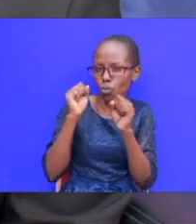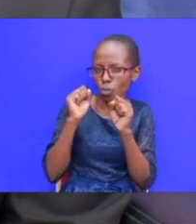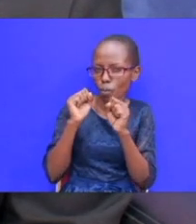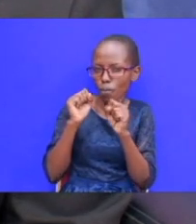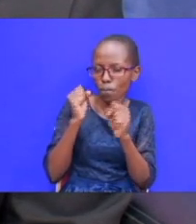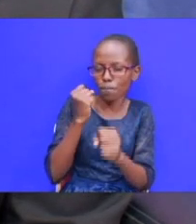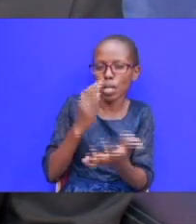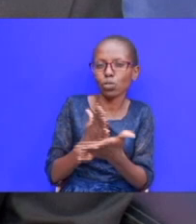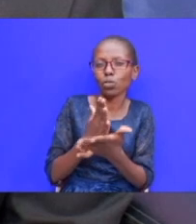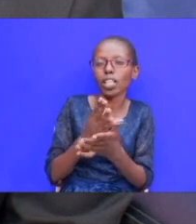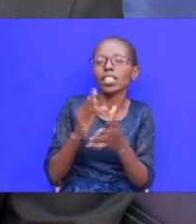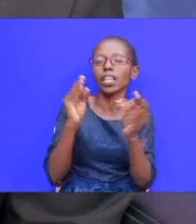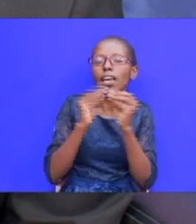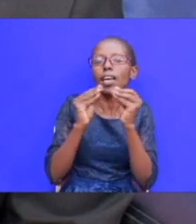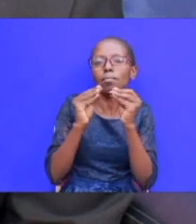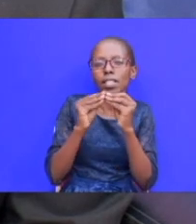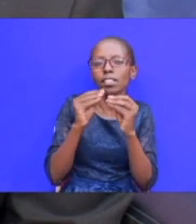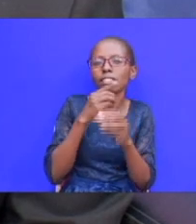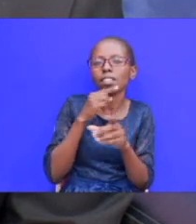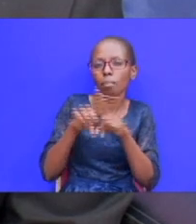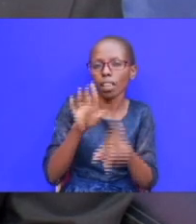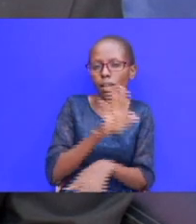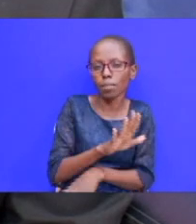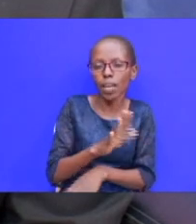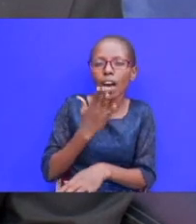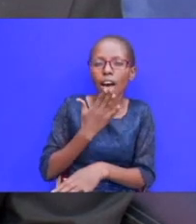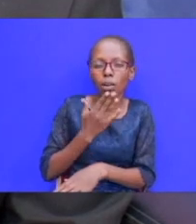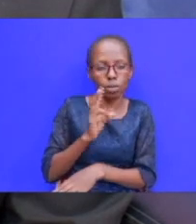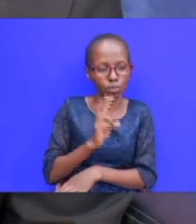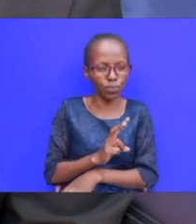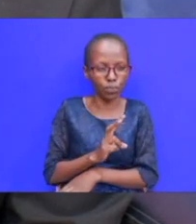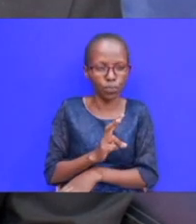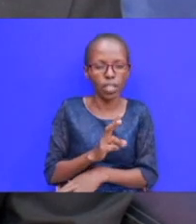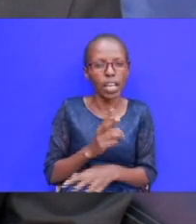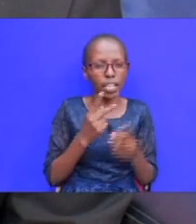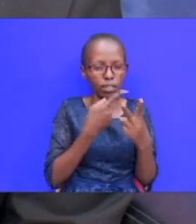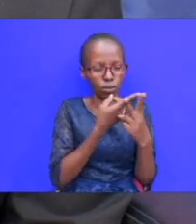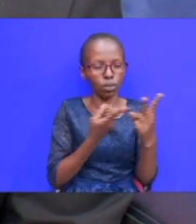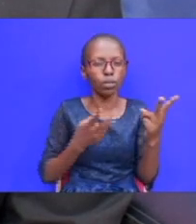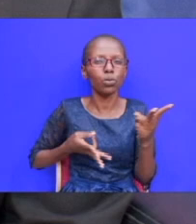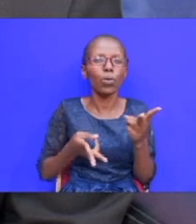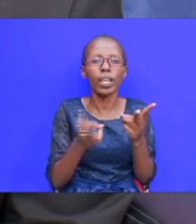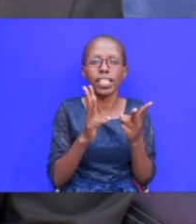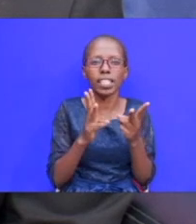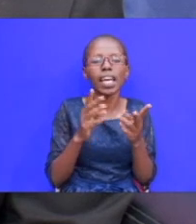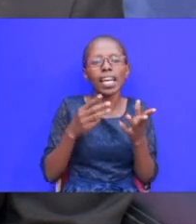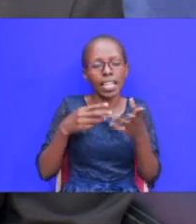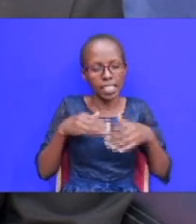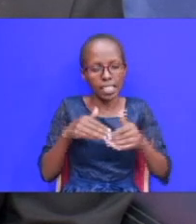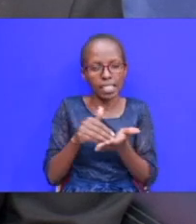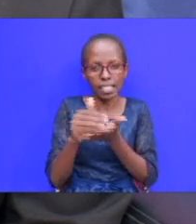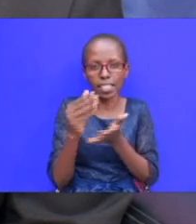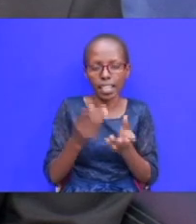meet the brother and you see i want to see look at this in two in two ways he's sending gifts